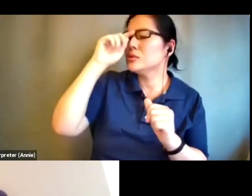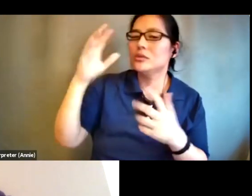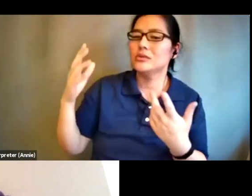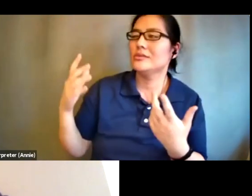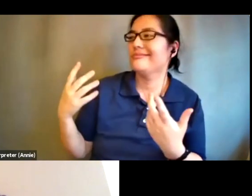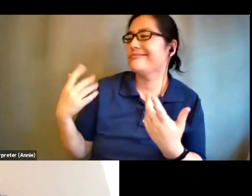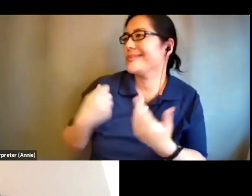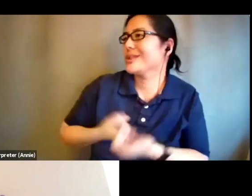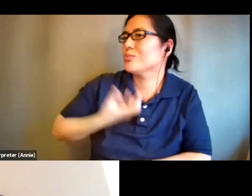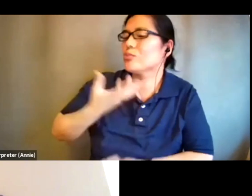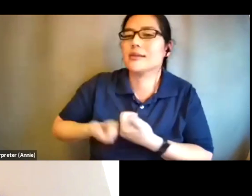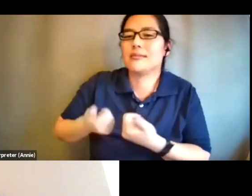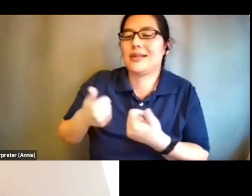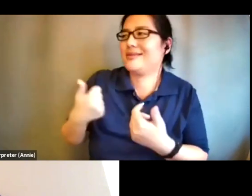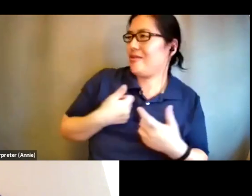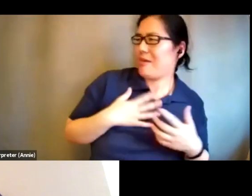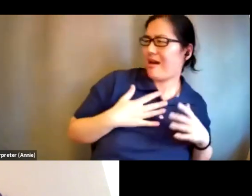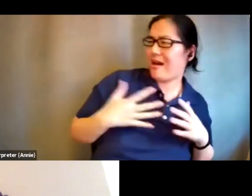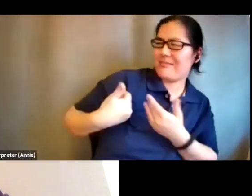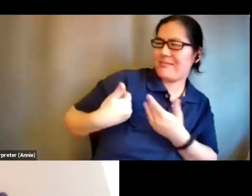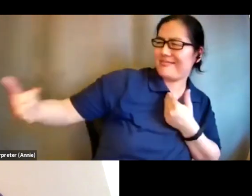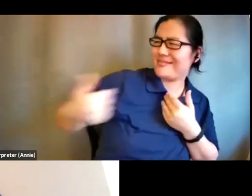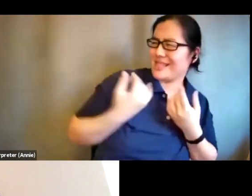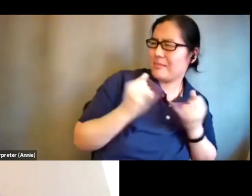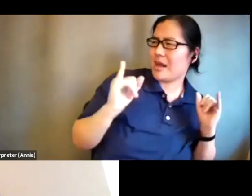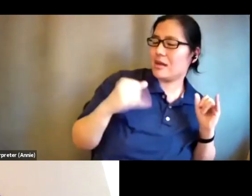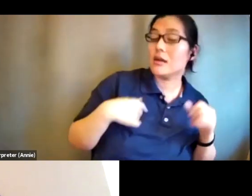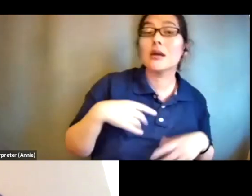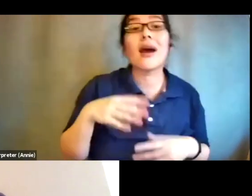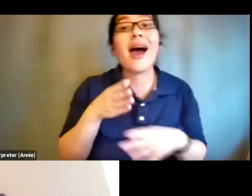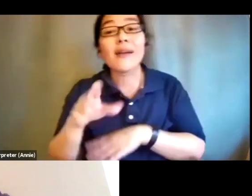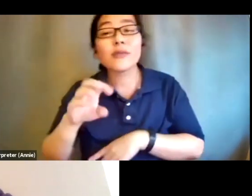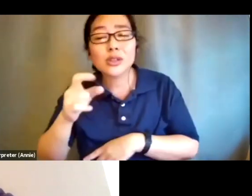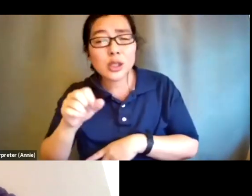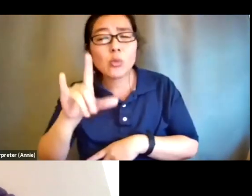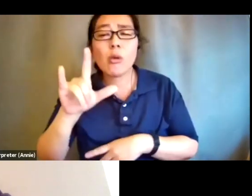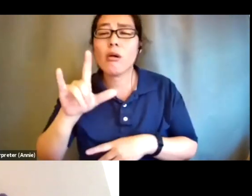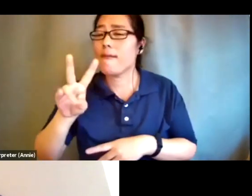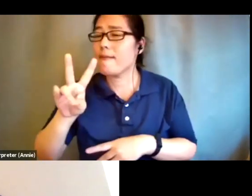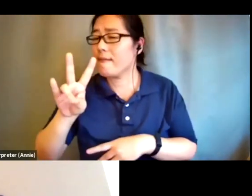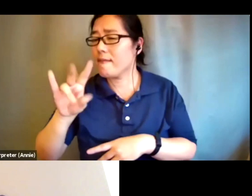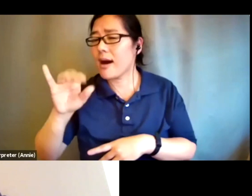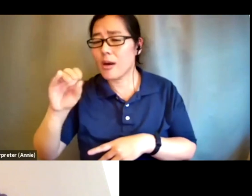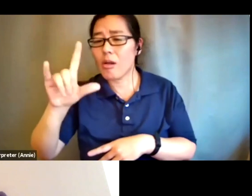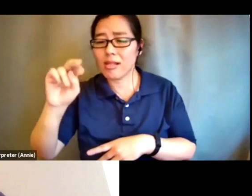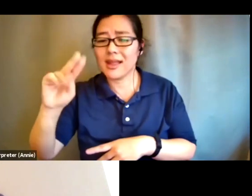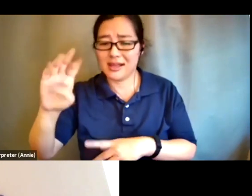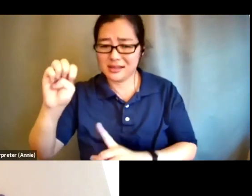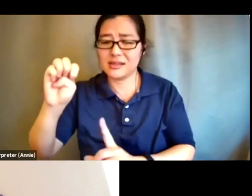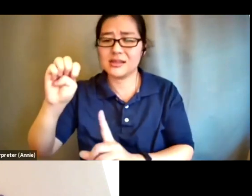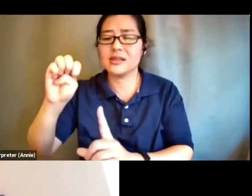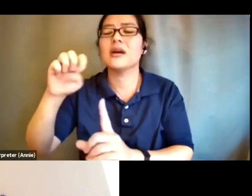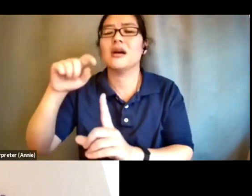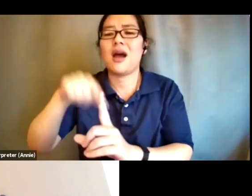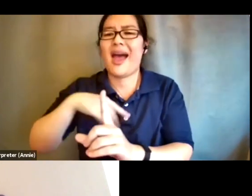you know i got to figure out what i really liked what i wanted what i need sexually what i'm curious about what i'm attracted